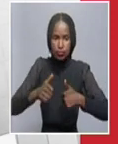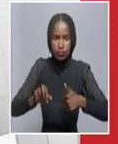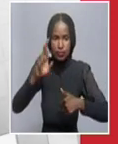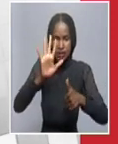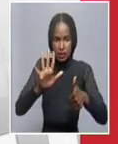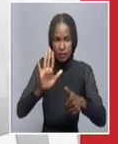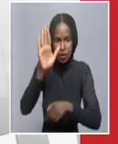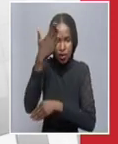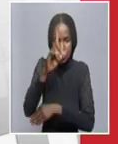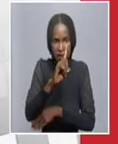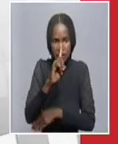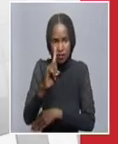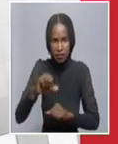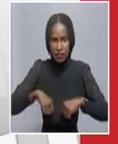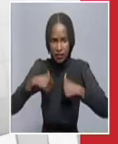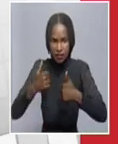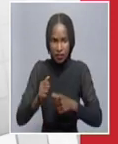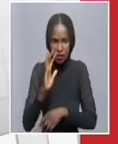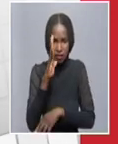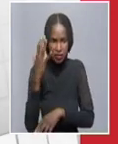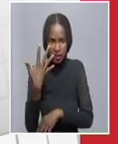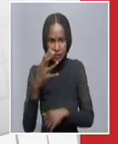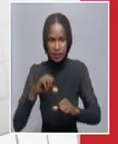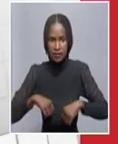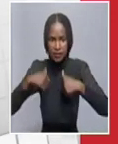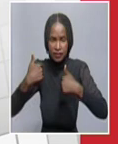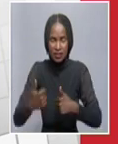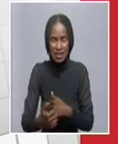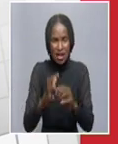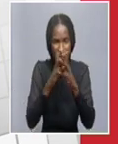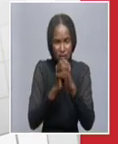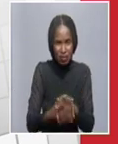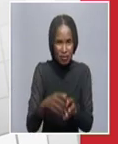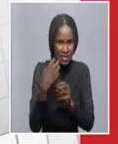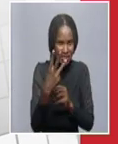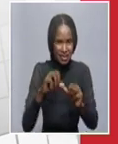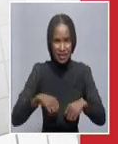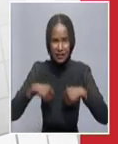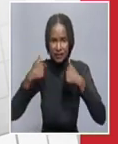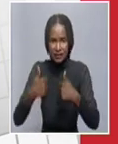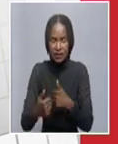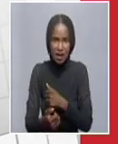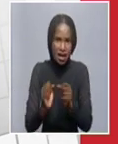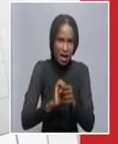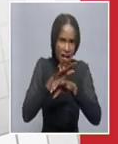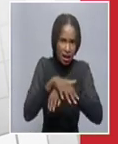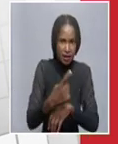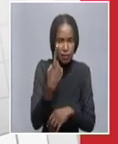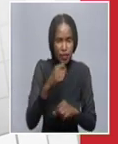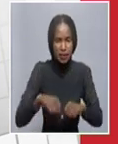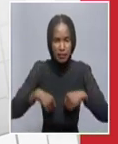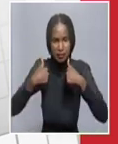Ohangwena 11, Omusati 5, Comas 3, Hartap 1,